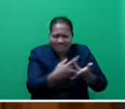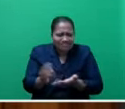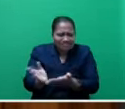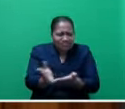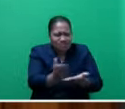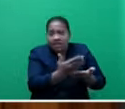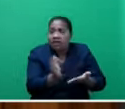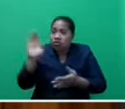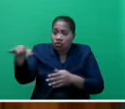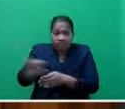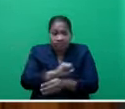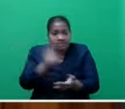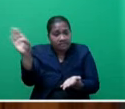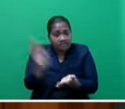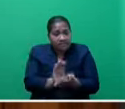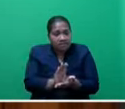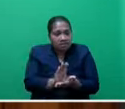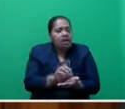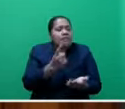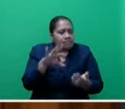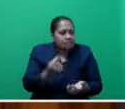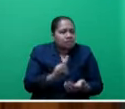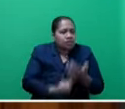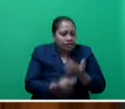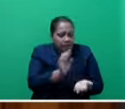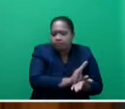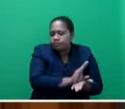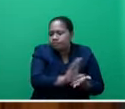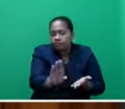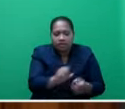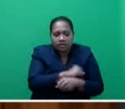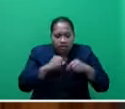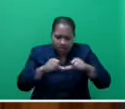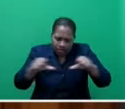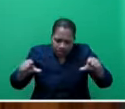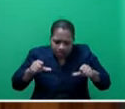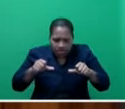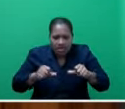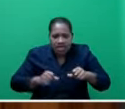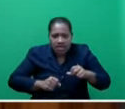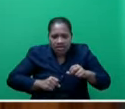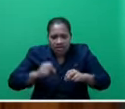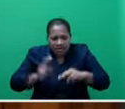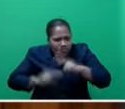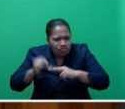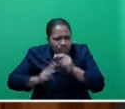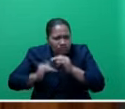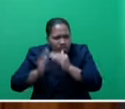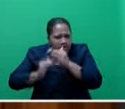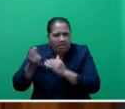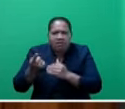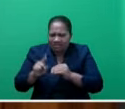funds must be directed to revitalizing our agriculture, infrastructure, and knowledge. To grow